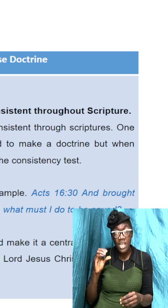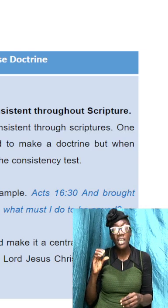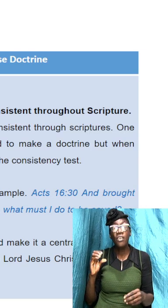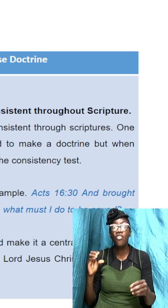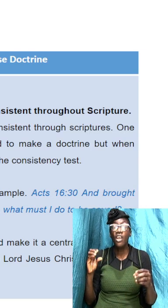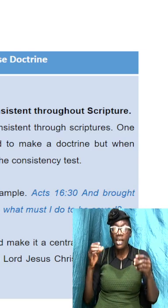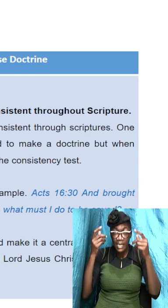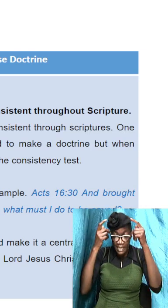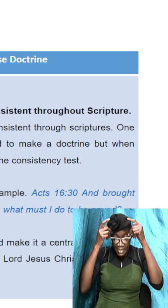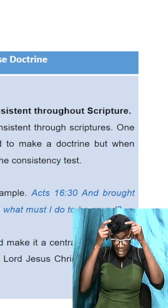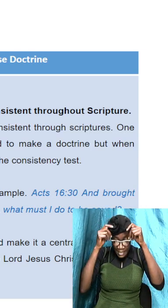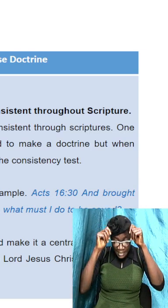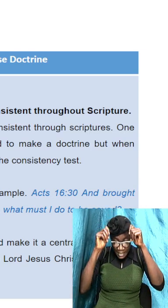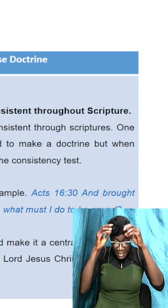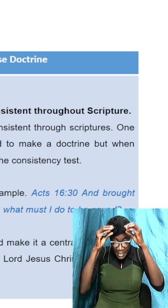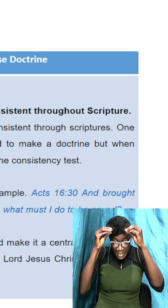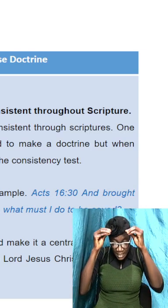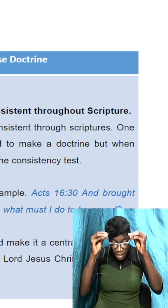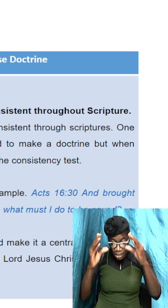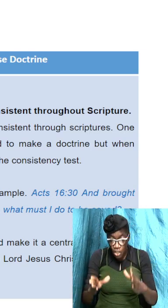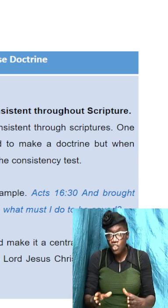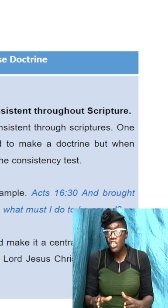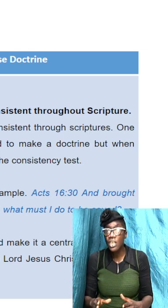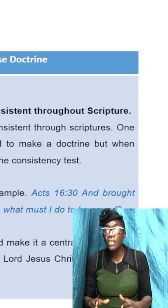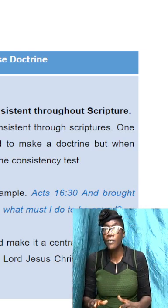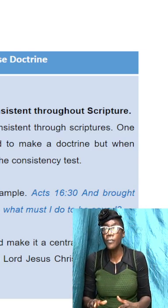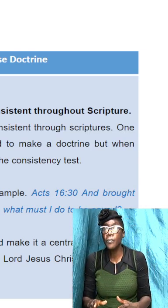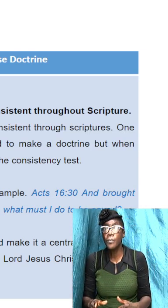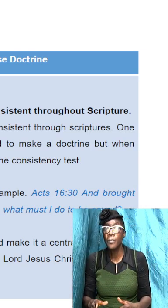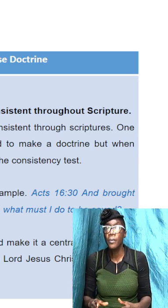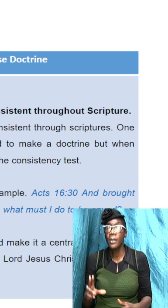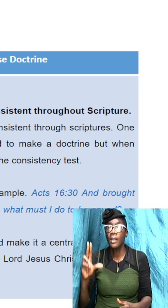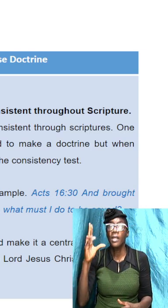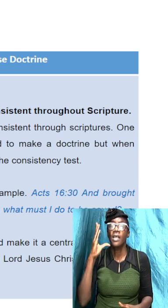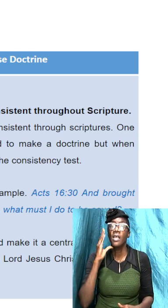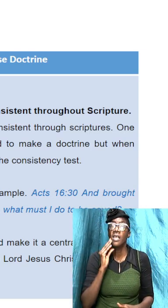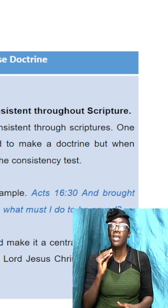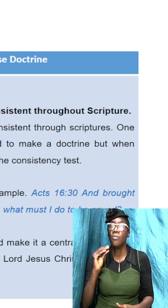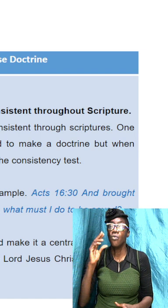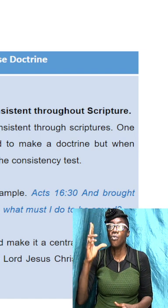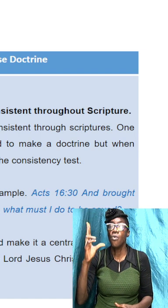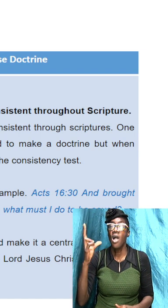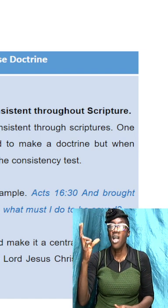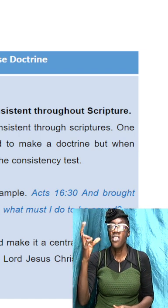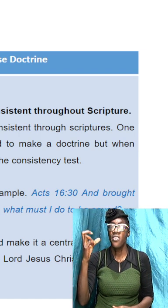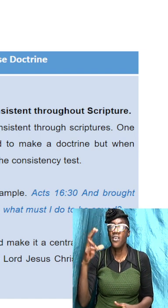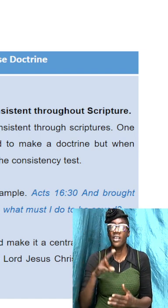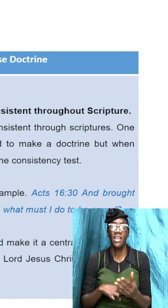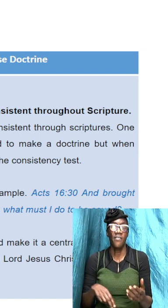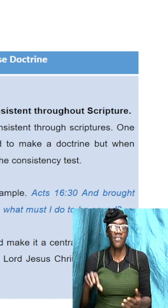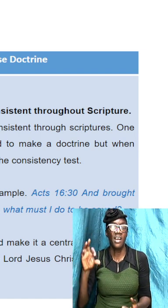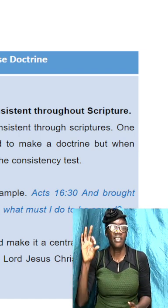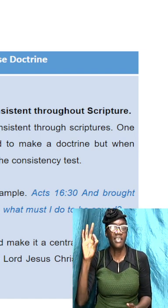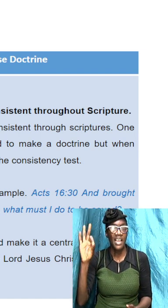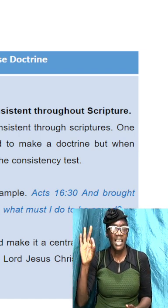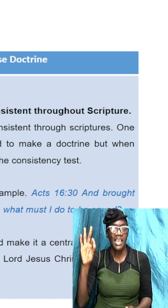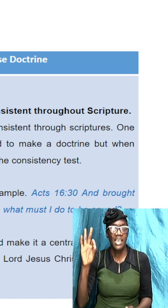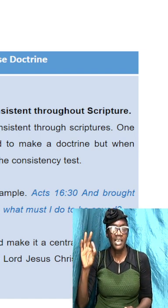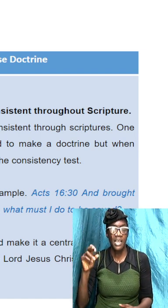13 verse 9 Paul when he